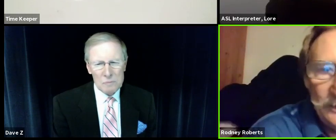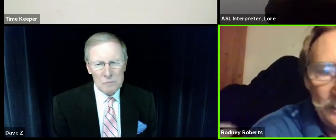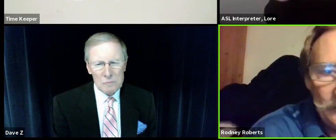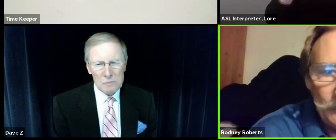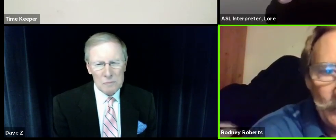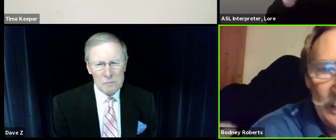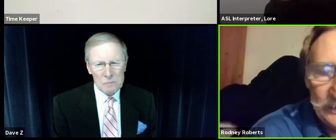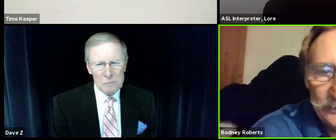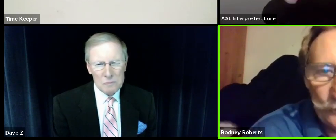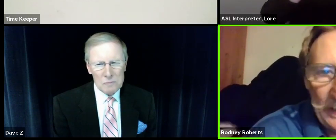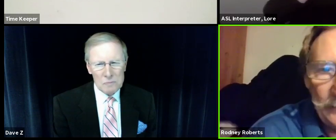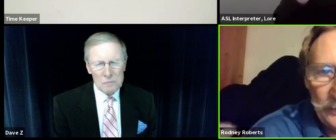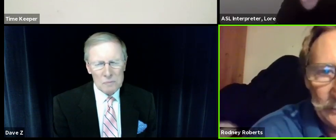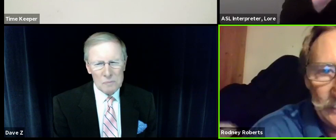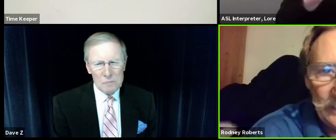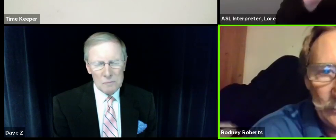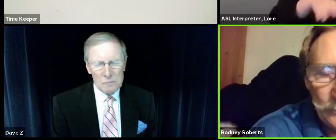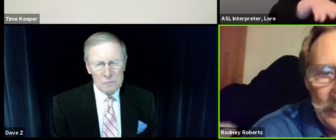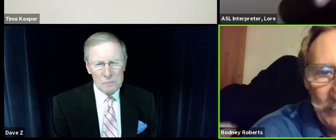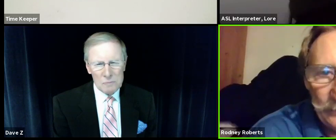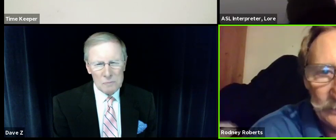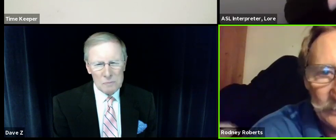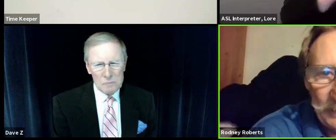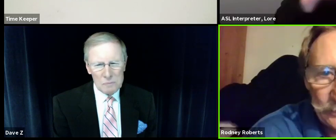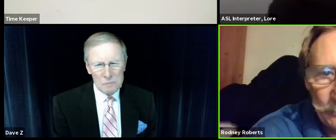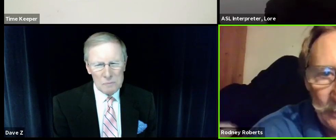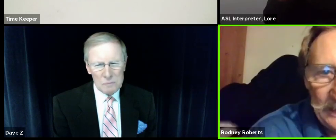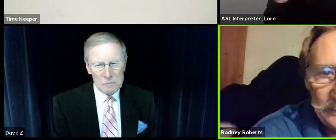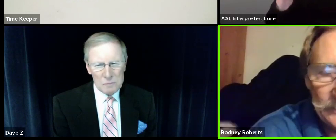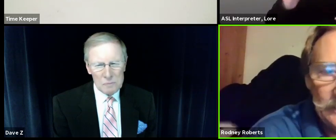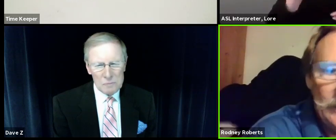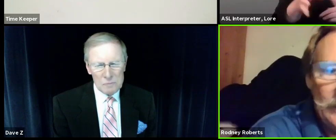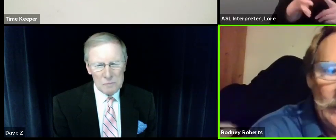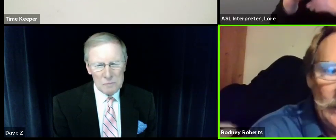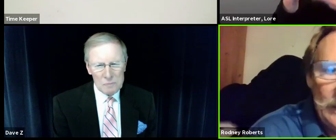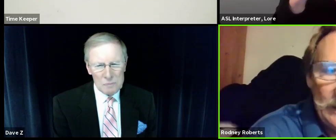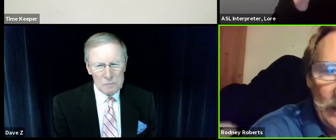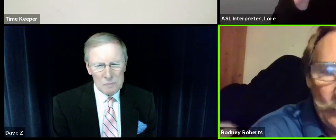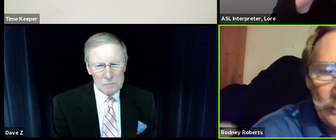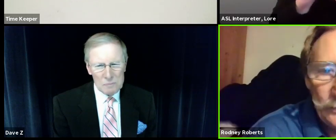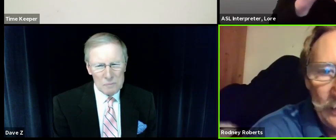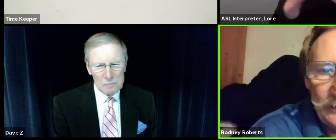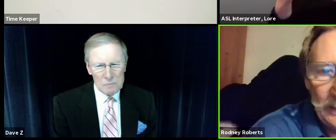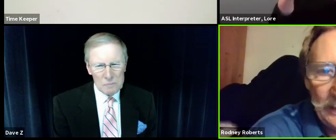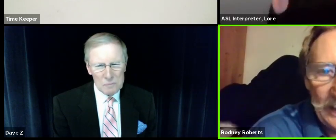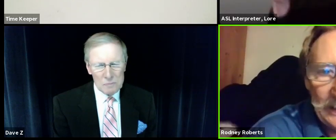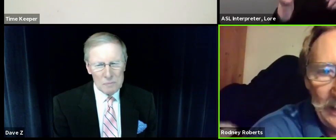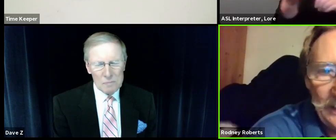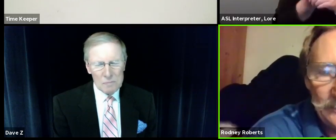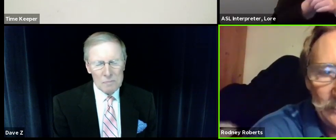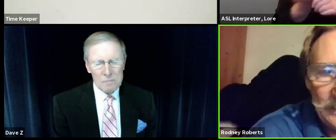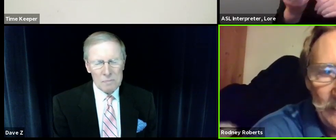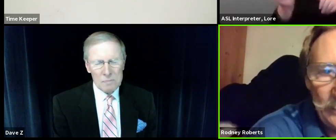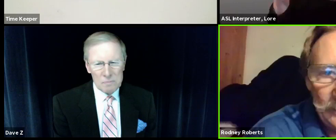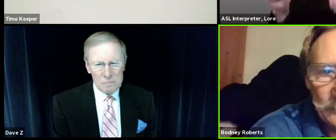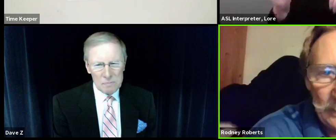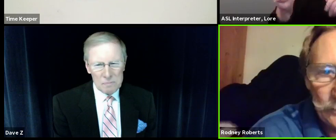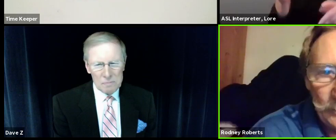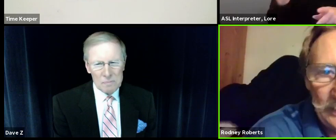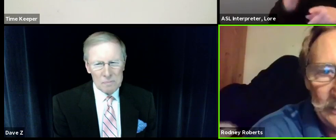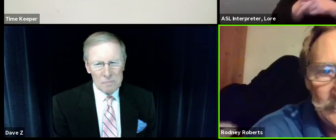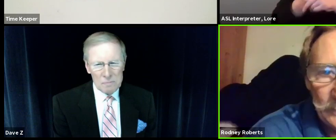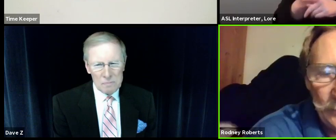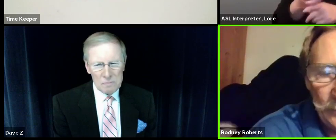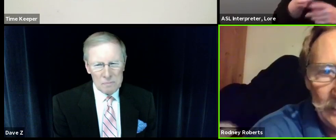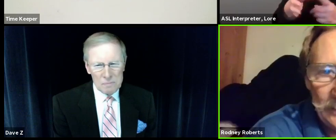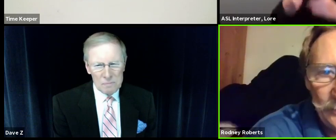places around us. I think Greenbelt is a special place, and I want to do everything I can to keep it a special